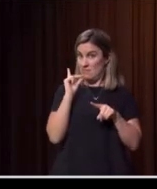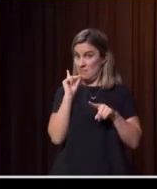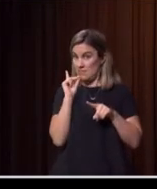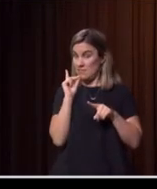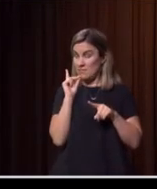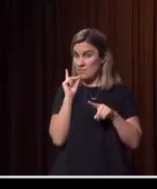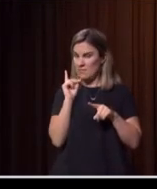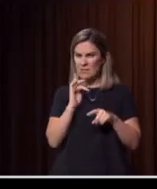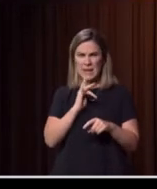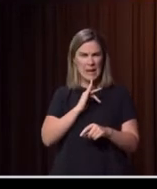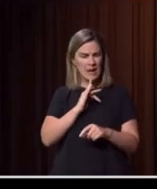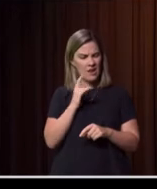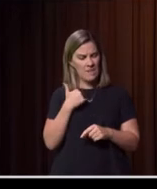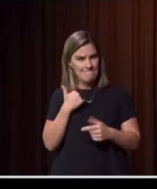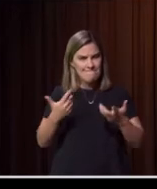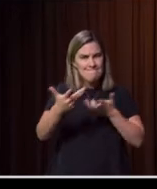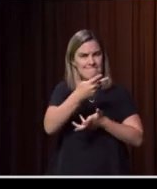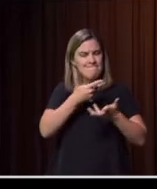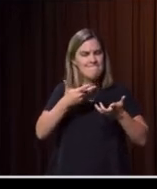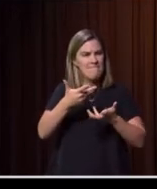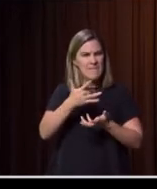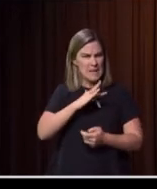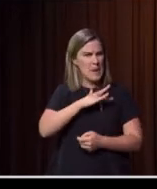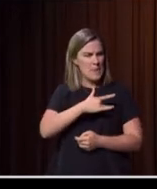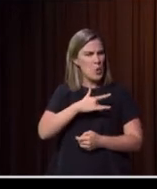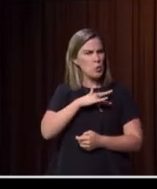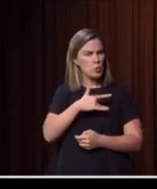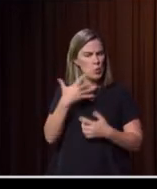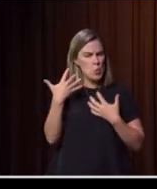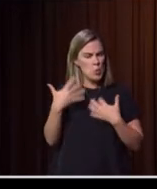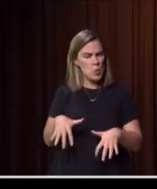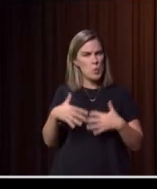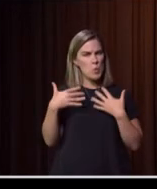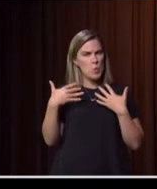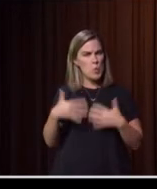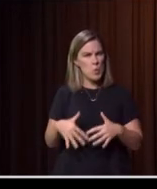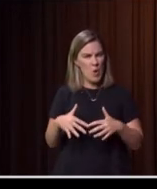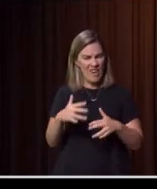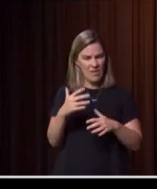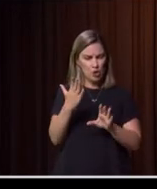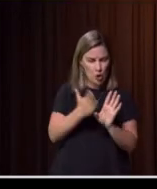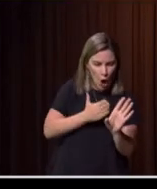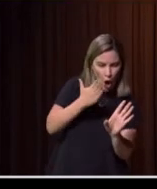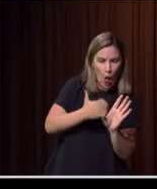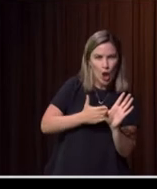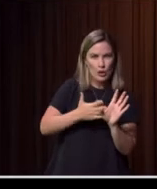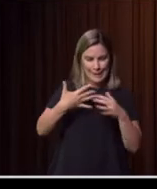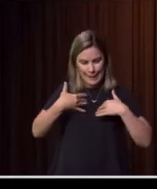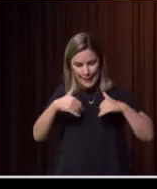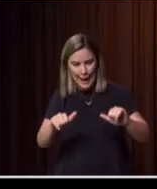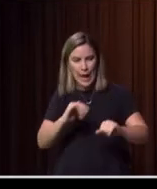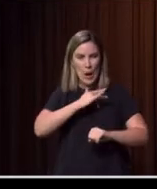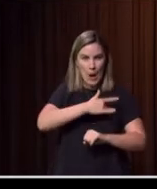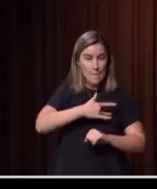Emotions are still very raw. The emotional and psychological repair and healing is very real. And for people to be able to come